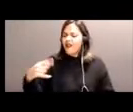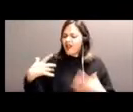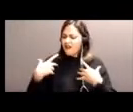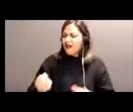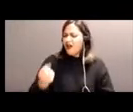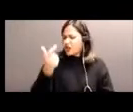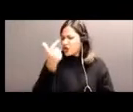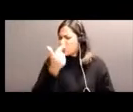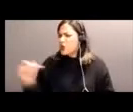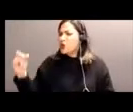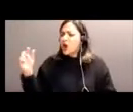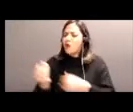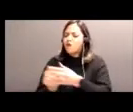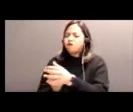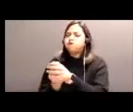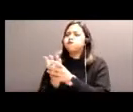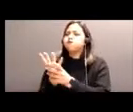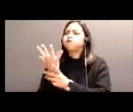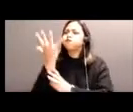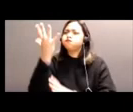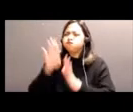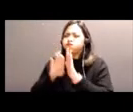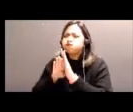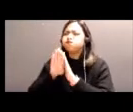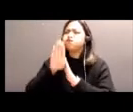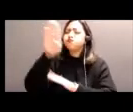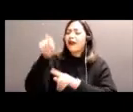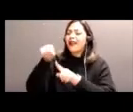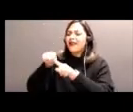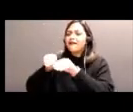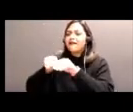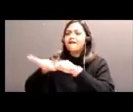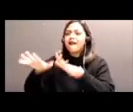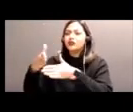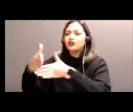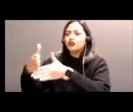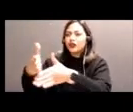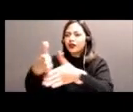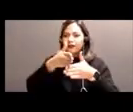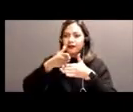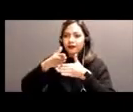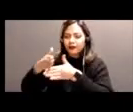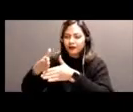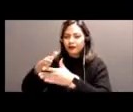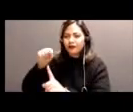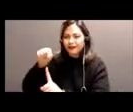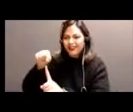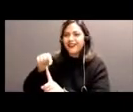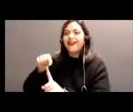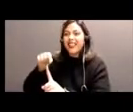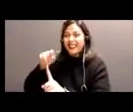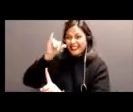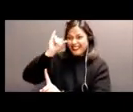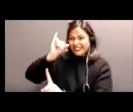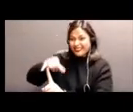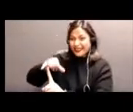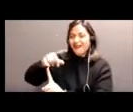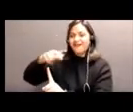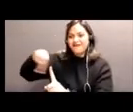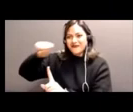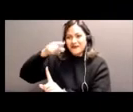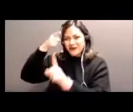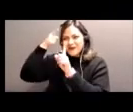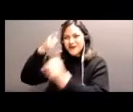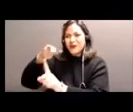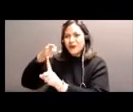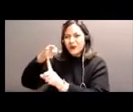grows vibrant, it shares. And that's what we strive to do. And that's